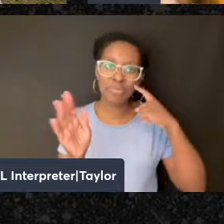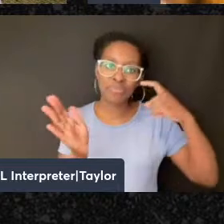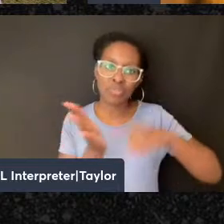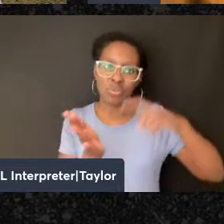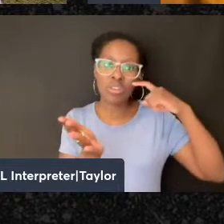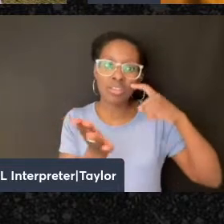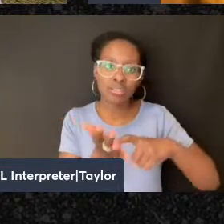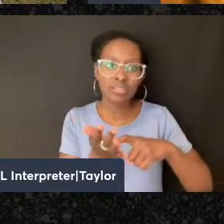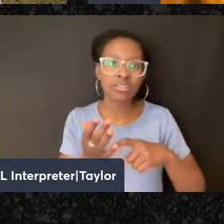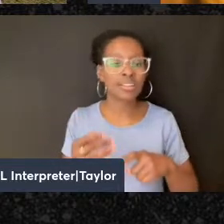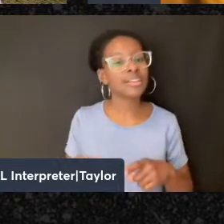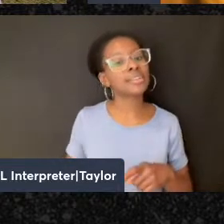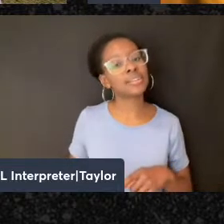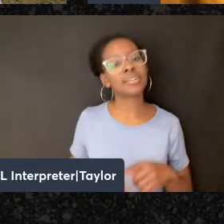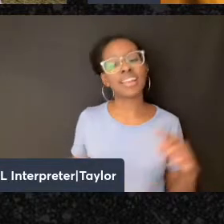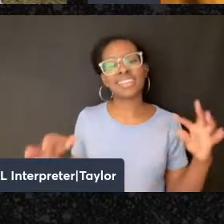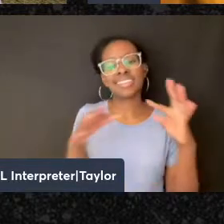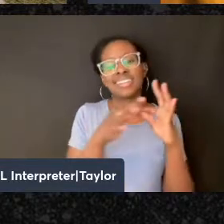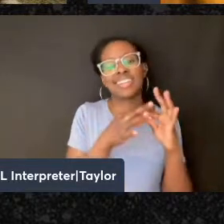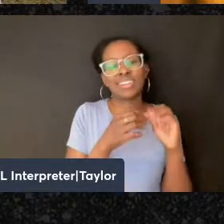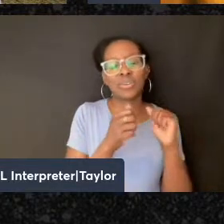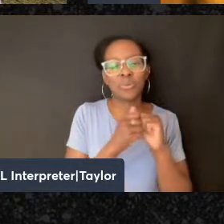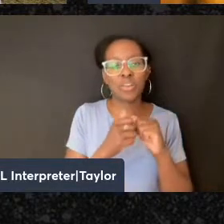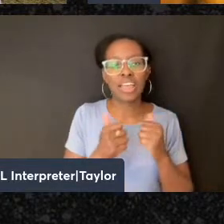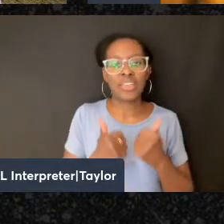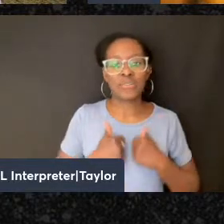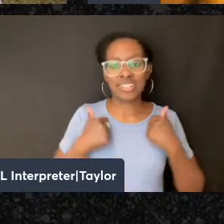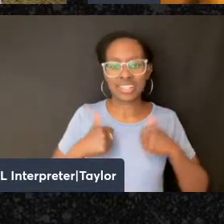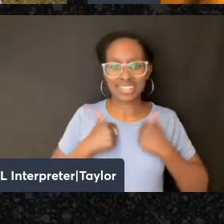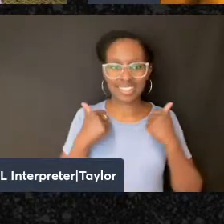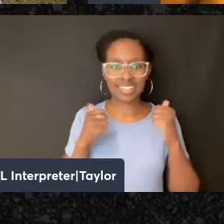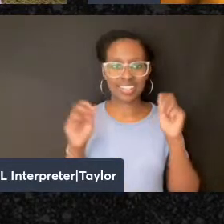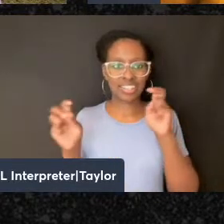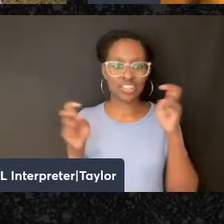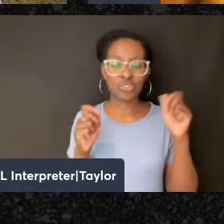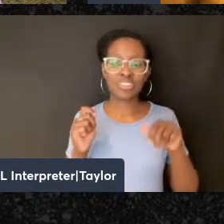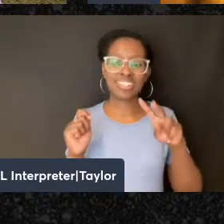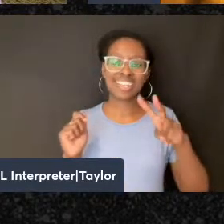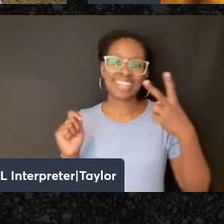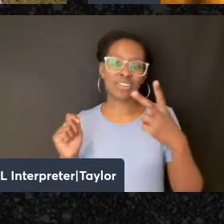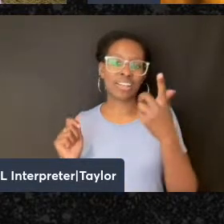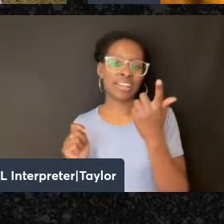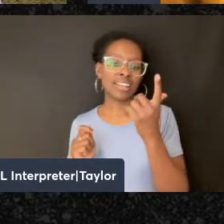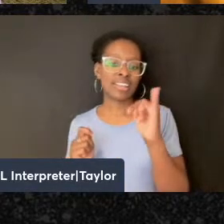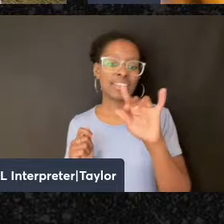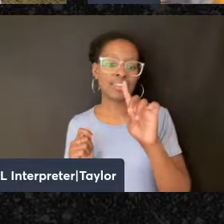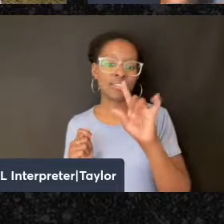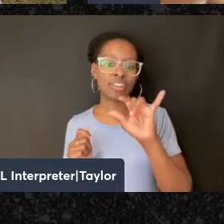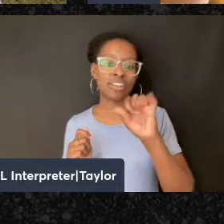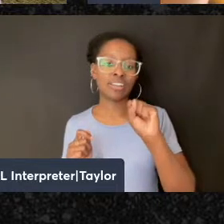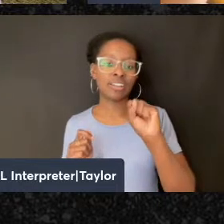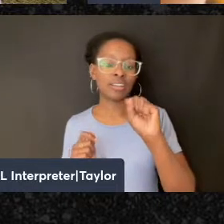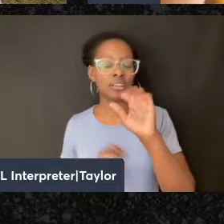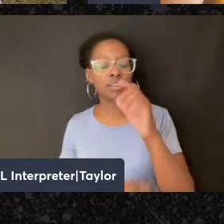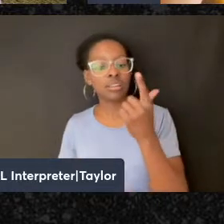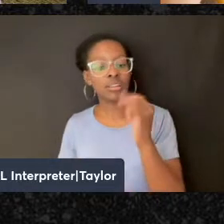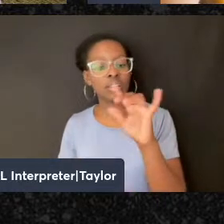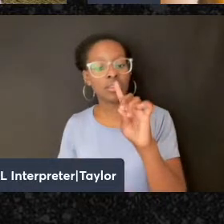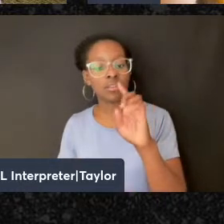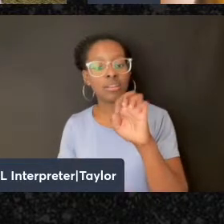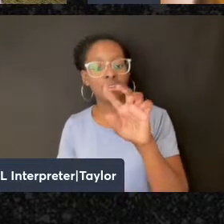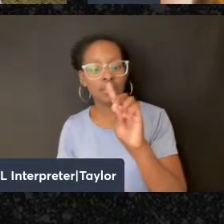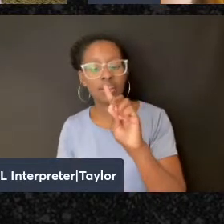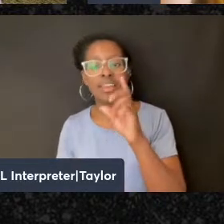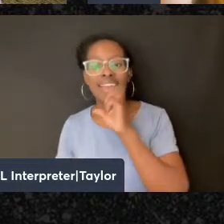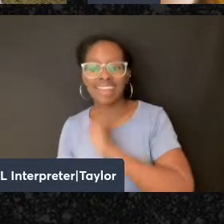part of, was, it's connected to the resonance issue, right? Because this is the Second Gilded Age, and a lot of the stuff that we're talking about is from the First Gilded